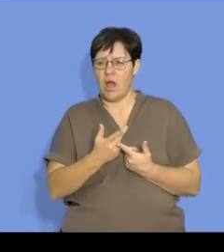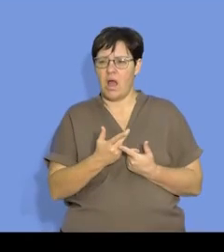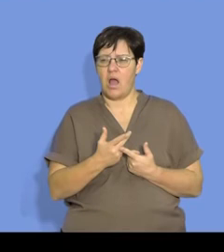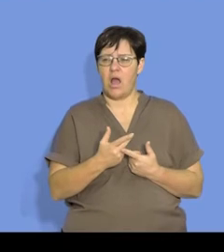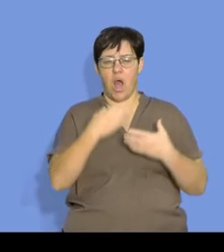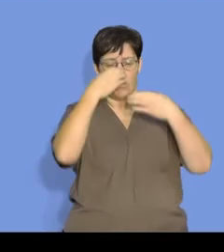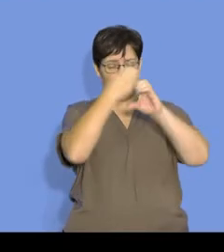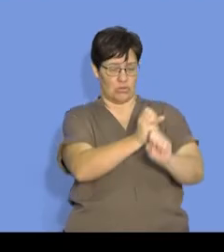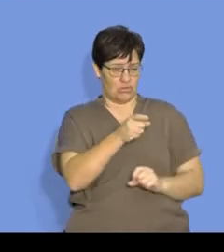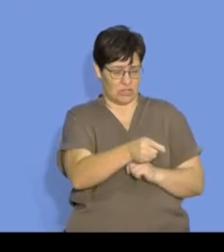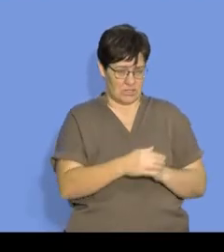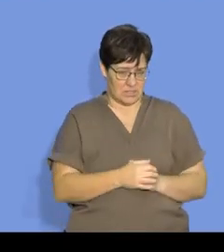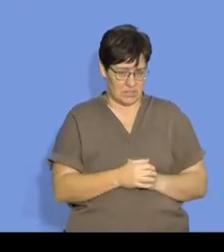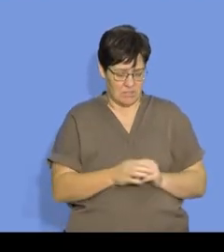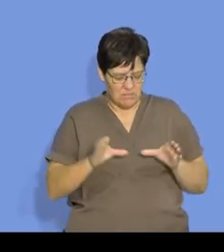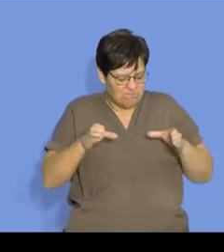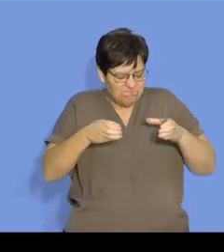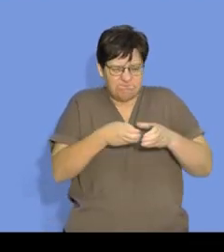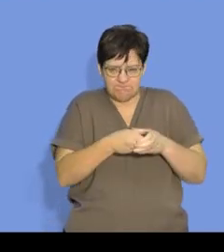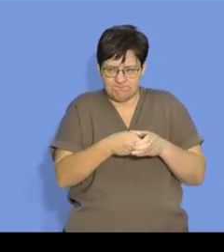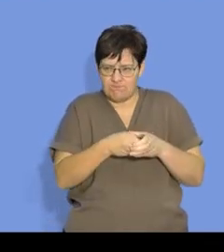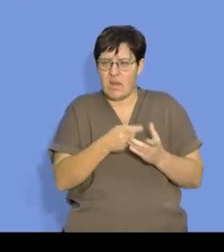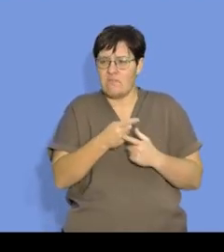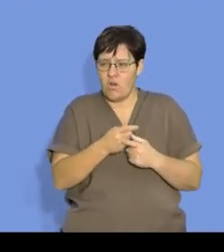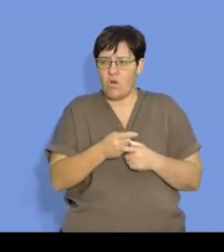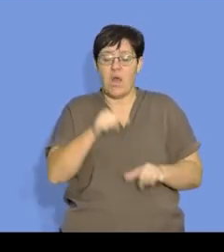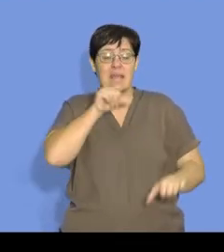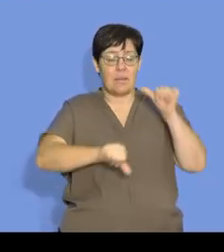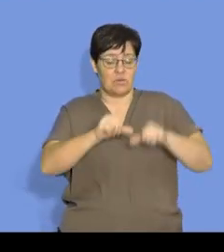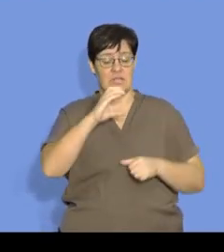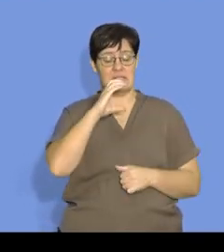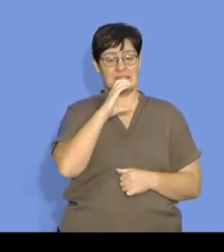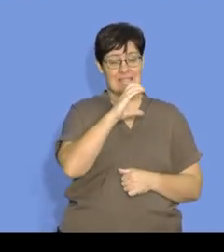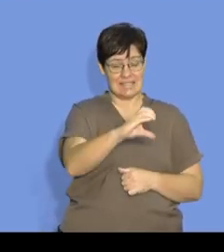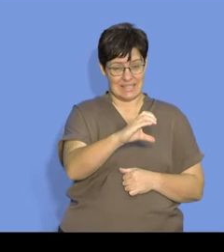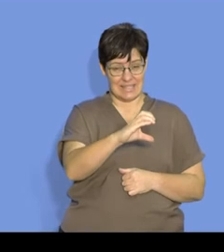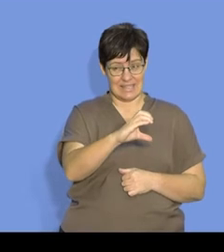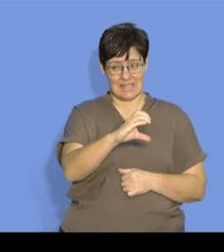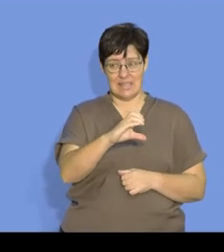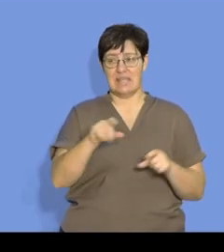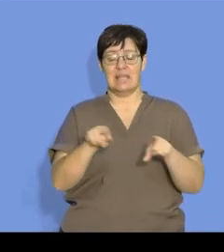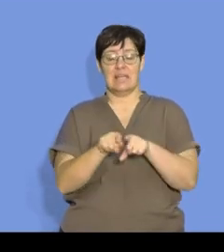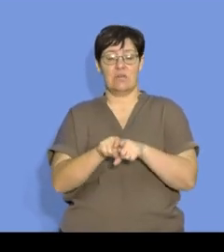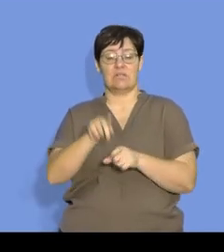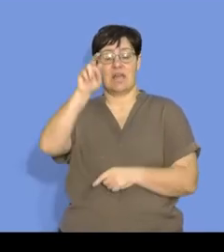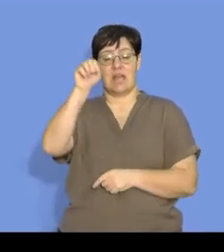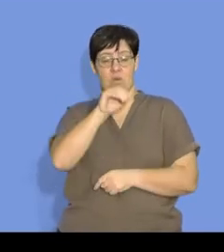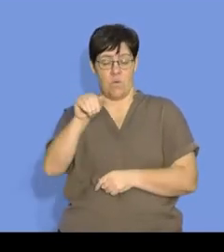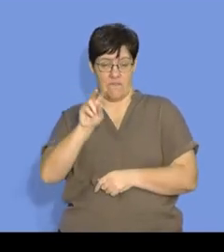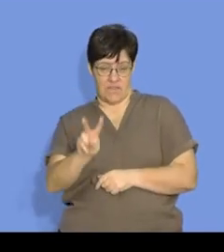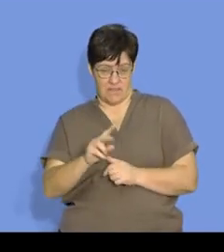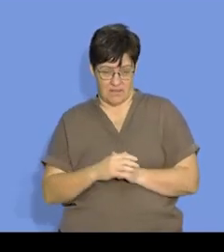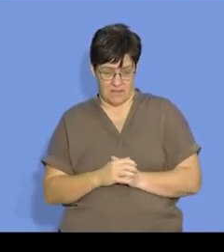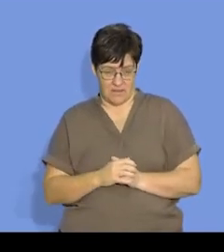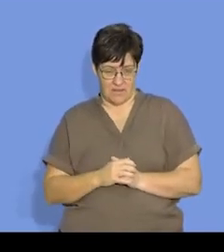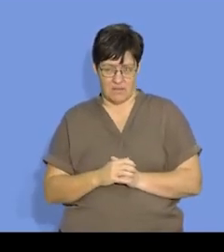The macro view, we know that concentration, according to our chemistry formulas learned today, is the number of